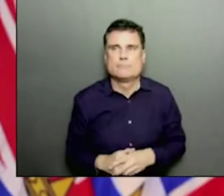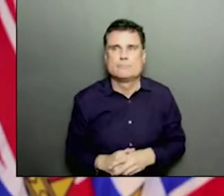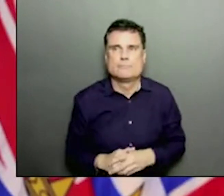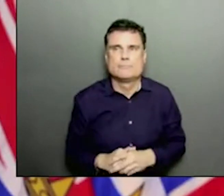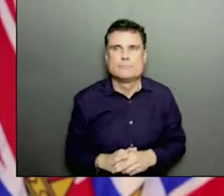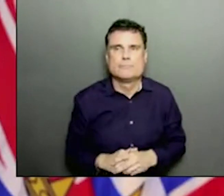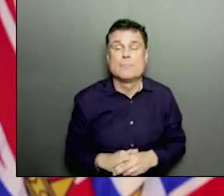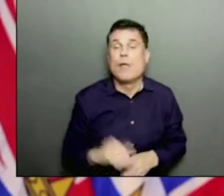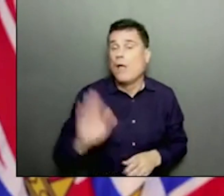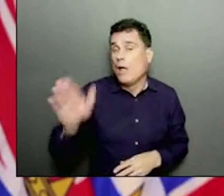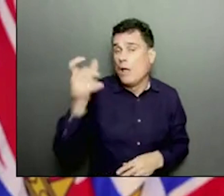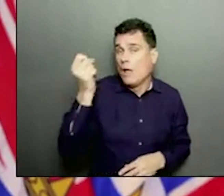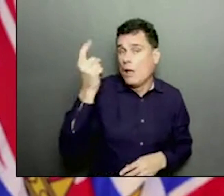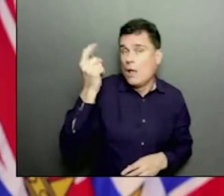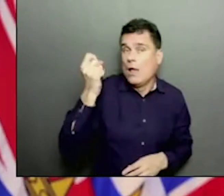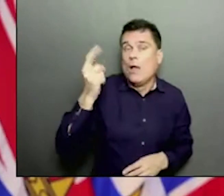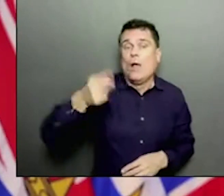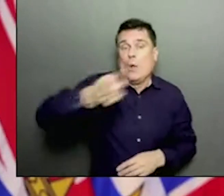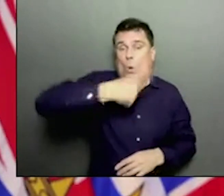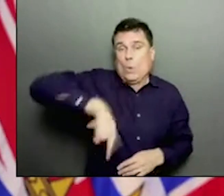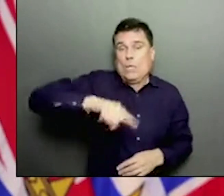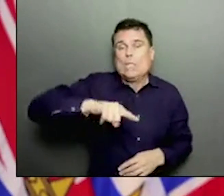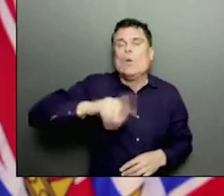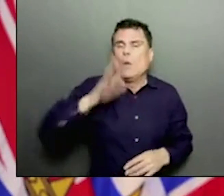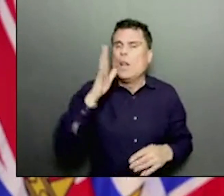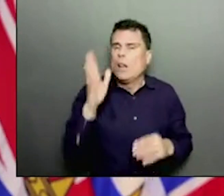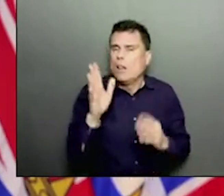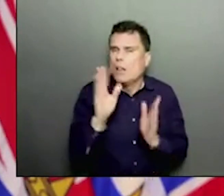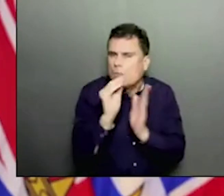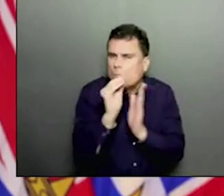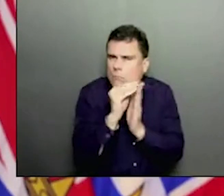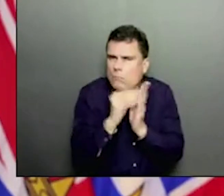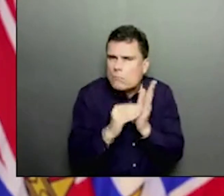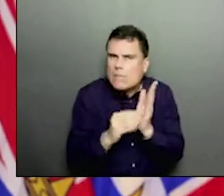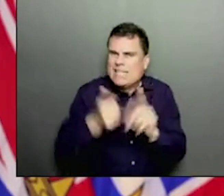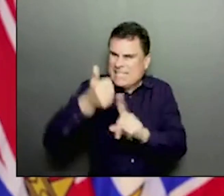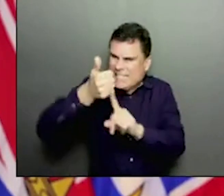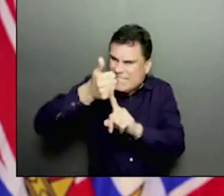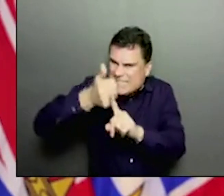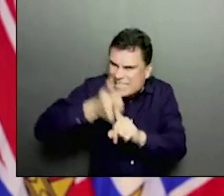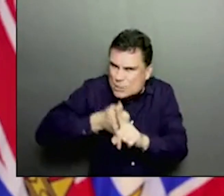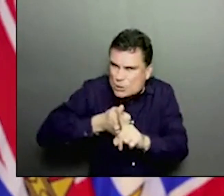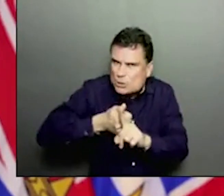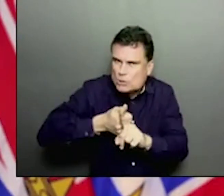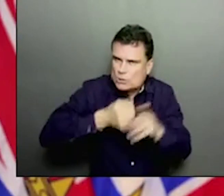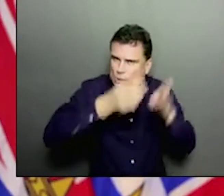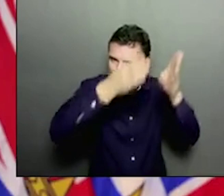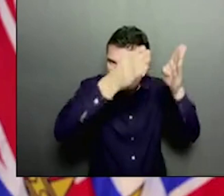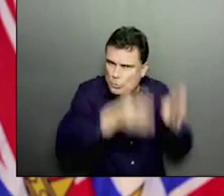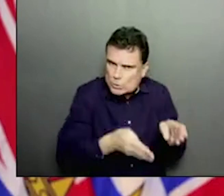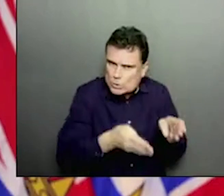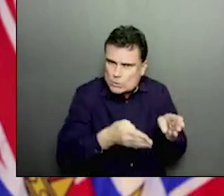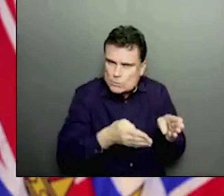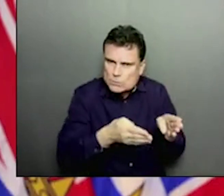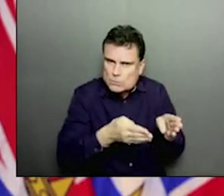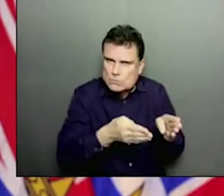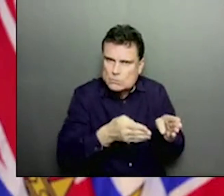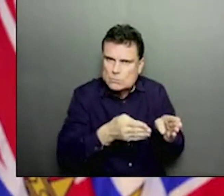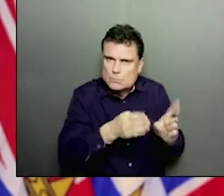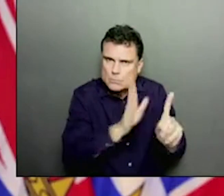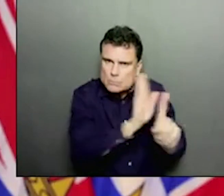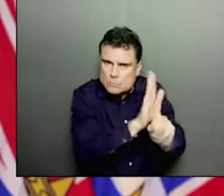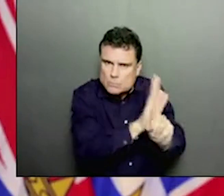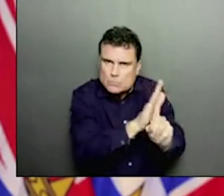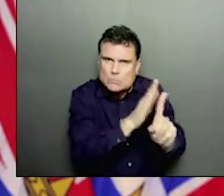allows us to know when people are coming up for new, for their second dose and they will be notified. Right now, as you know,